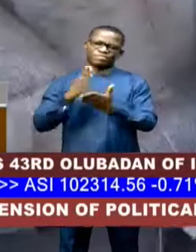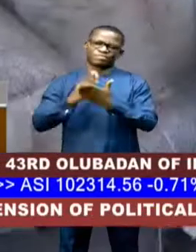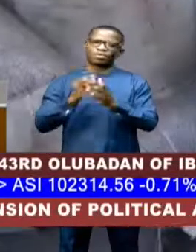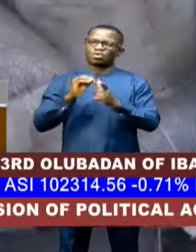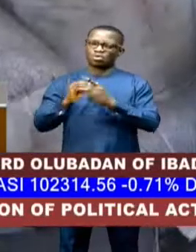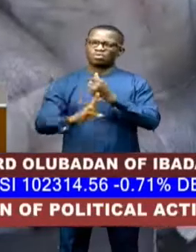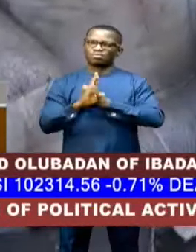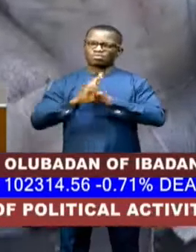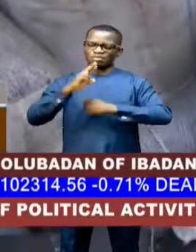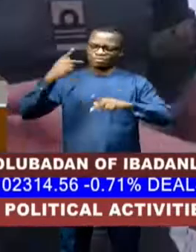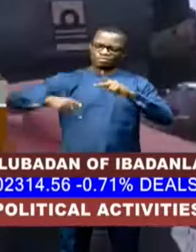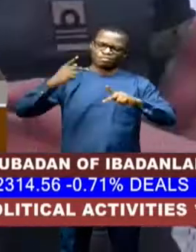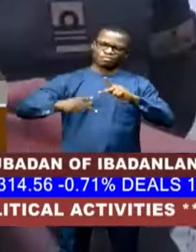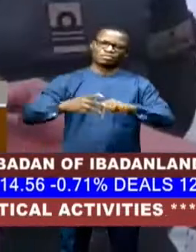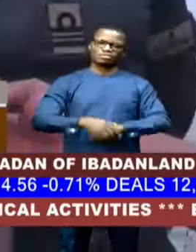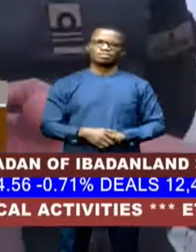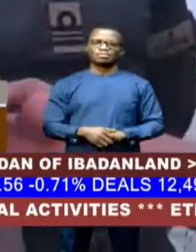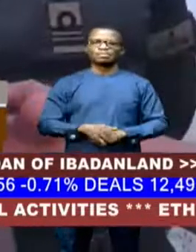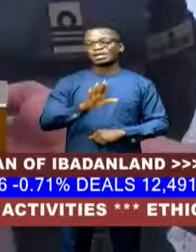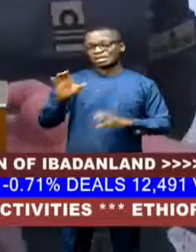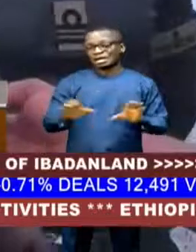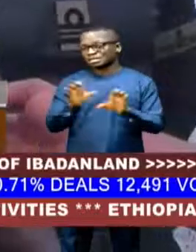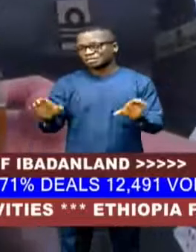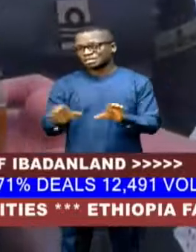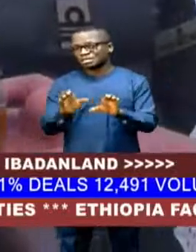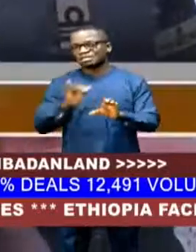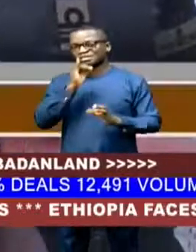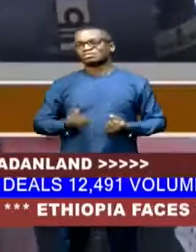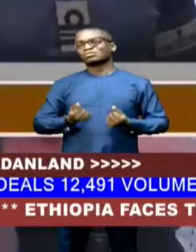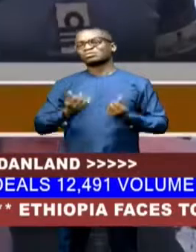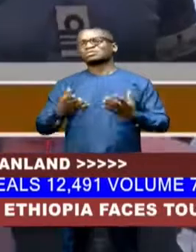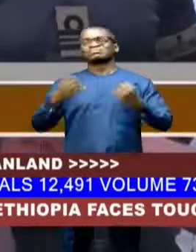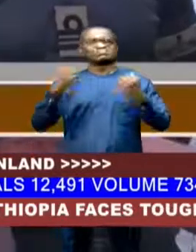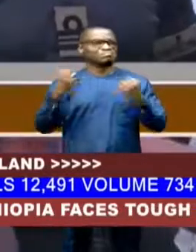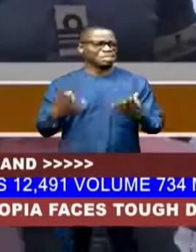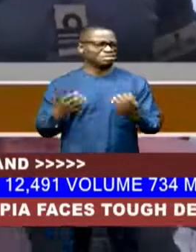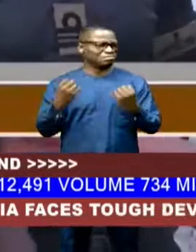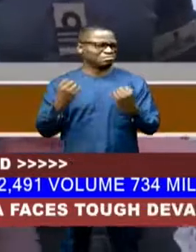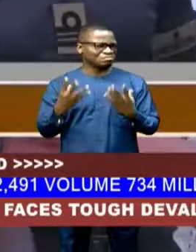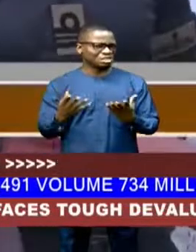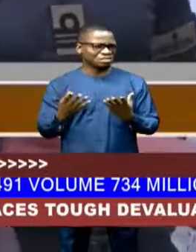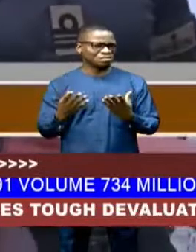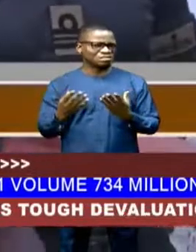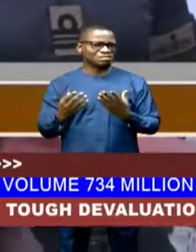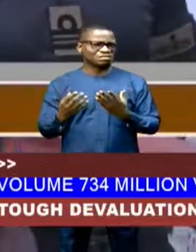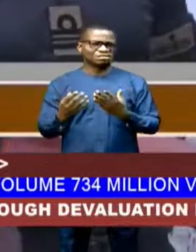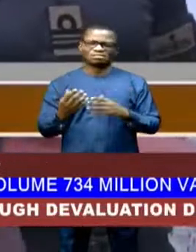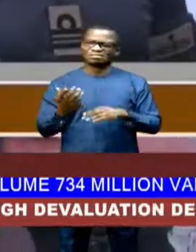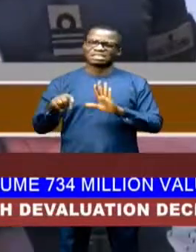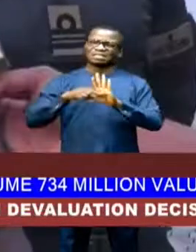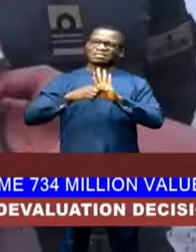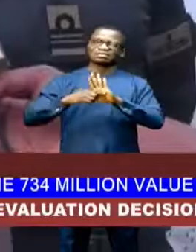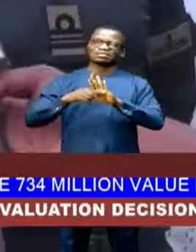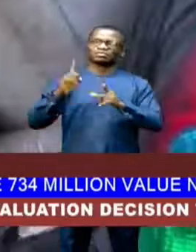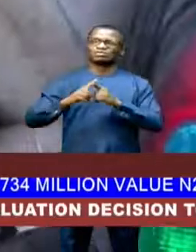prosecution. Their activities is causing a lot to the country through economy. We are